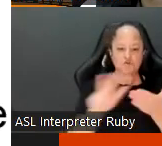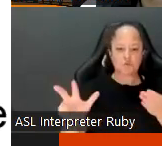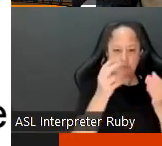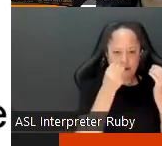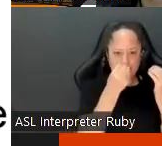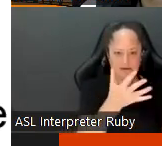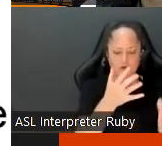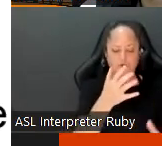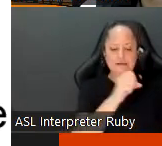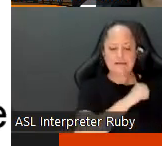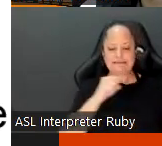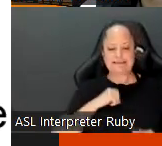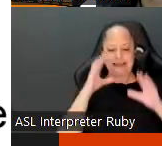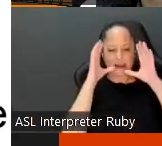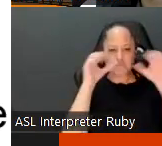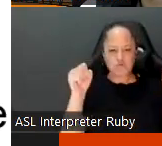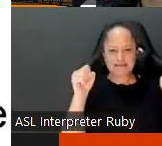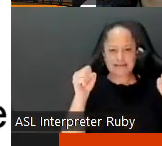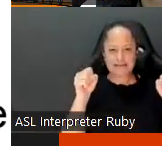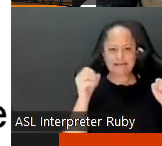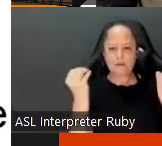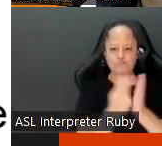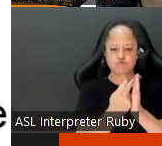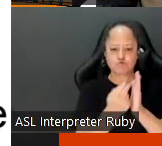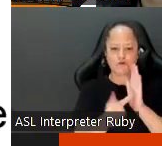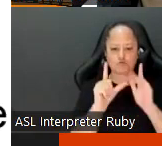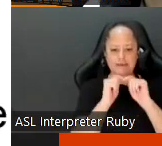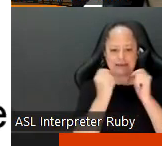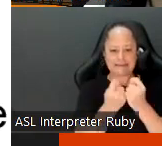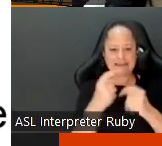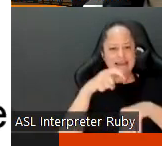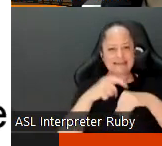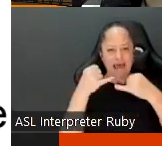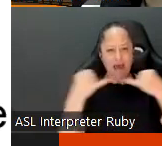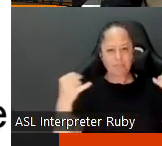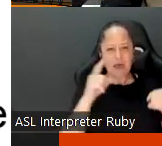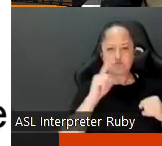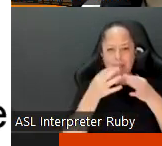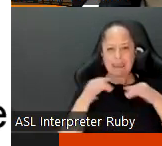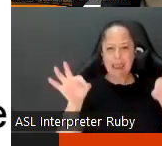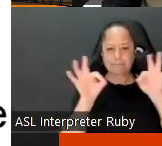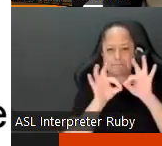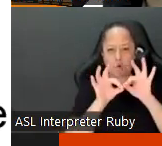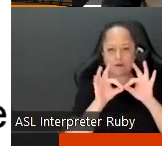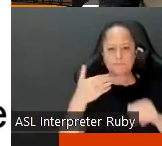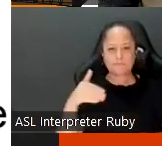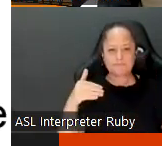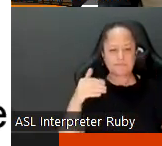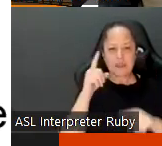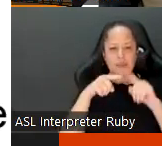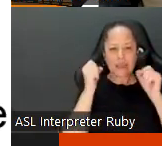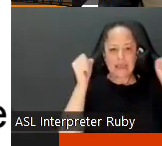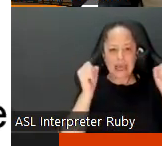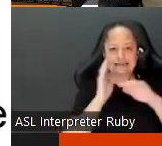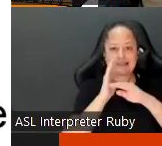the senate president's approval of the review team these timelines are really important um you cannot exercise